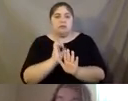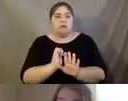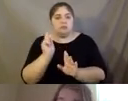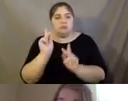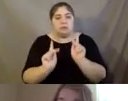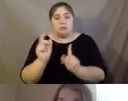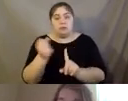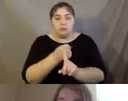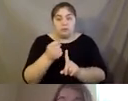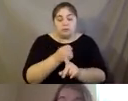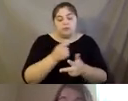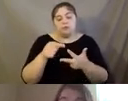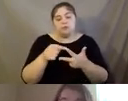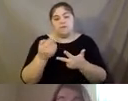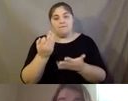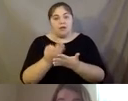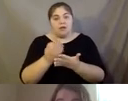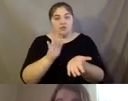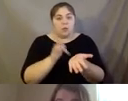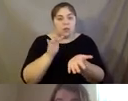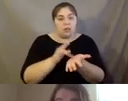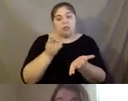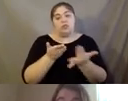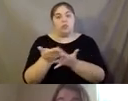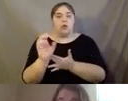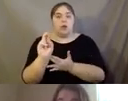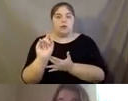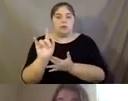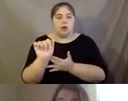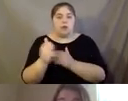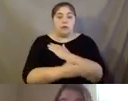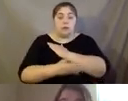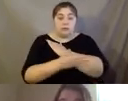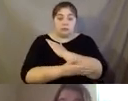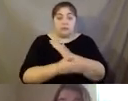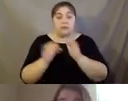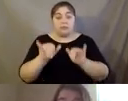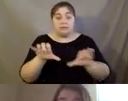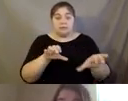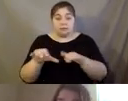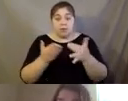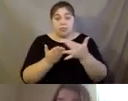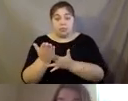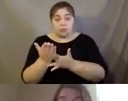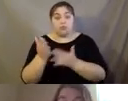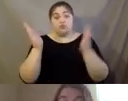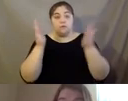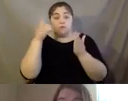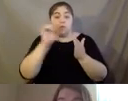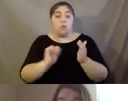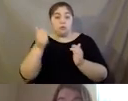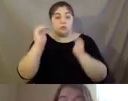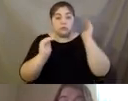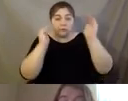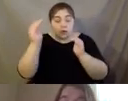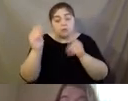financial exploitation throughout Onondaga County. And this is done through direct services to older adults through training